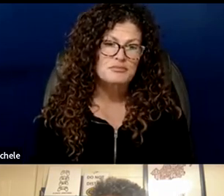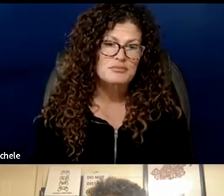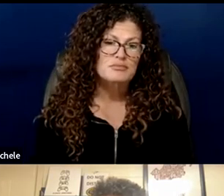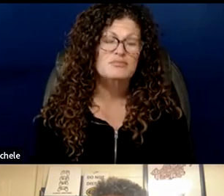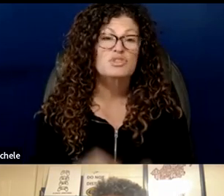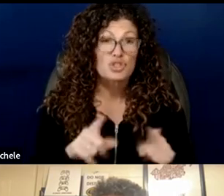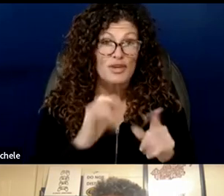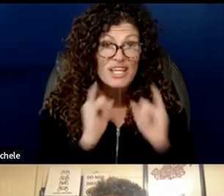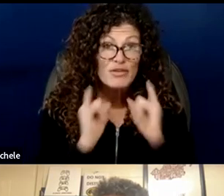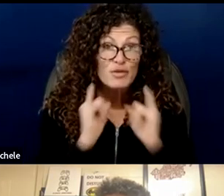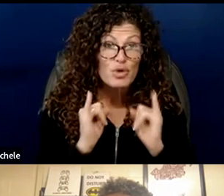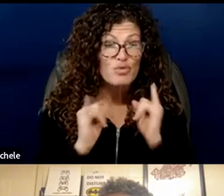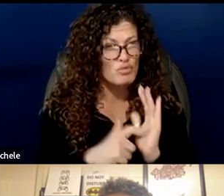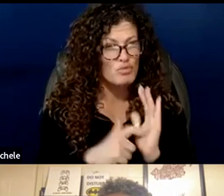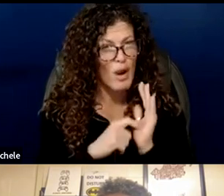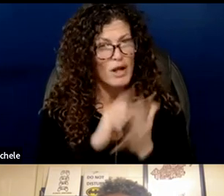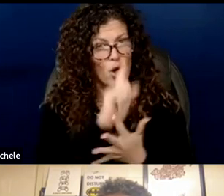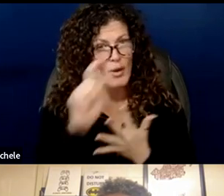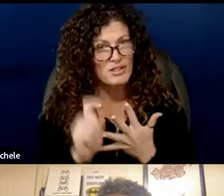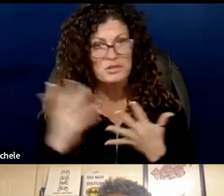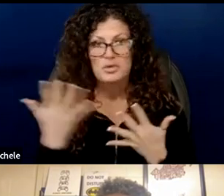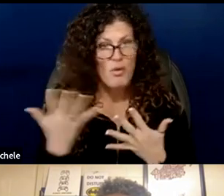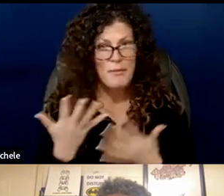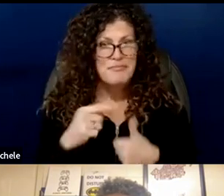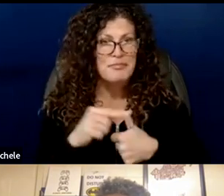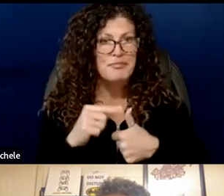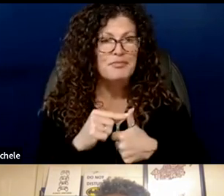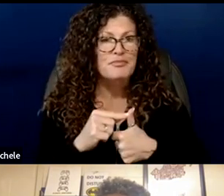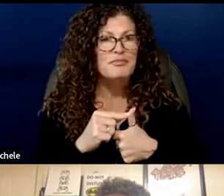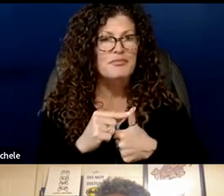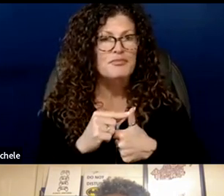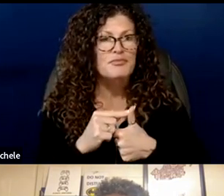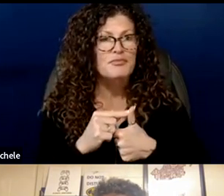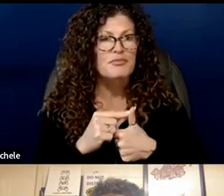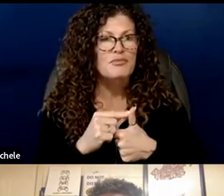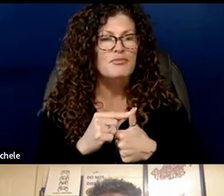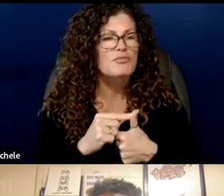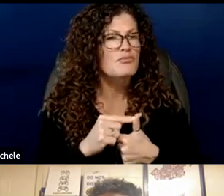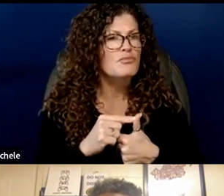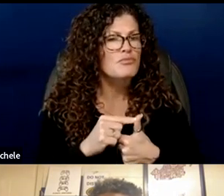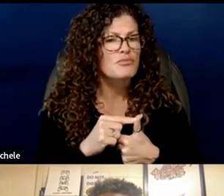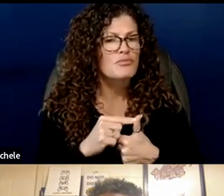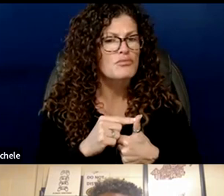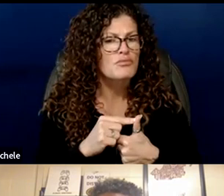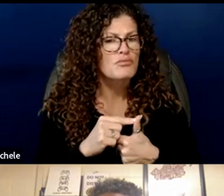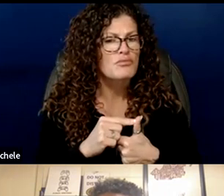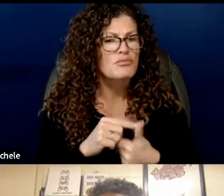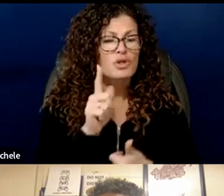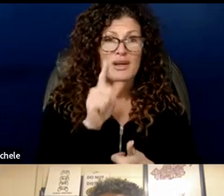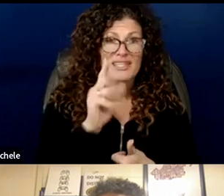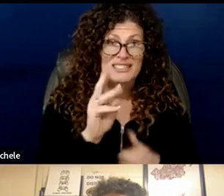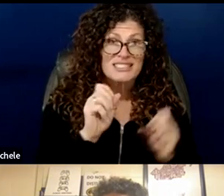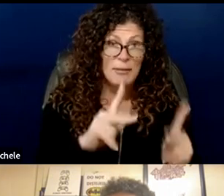guide should read how will you go about implementing the 26 opportunity and achievement gaps